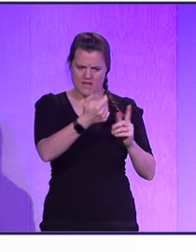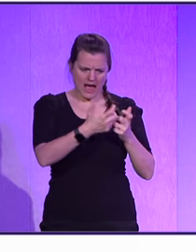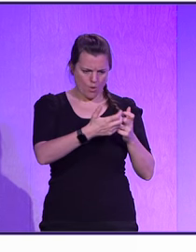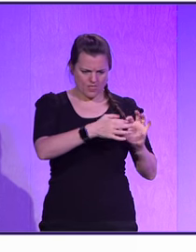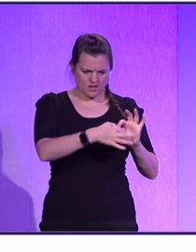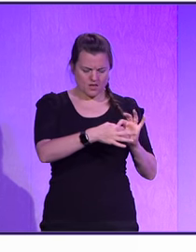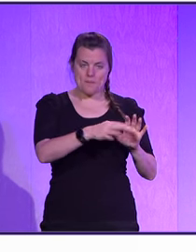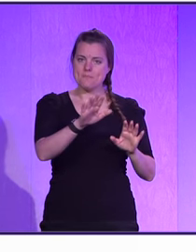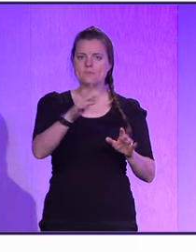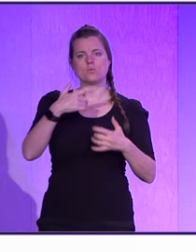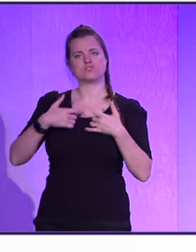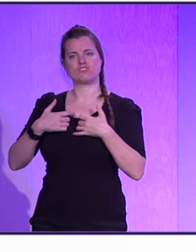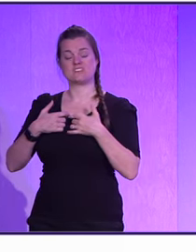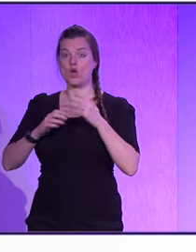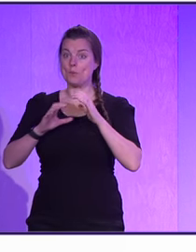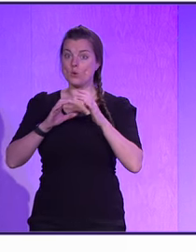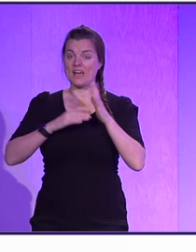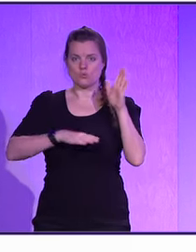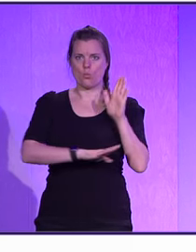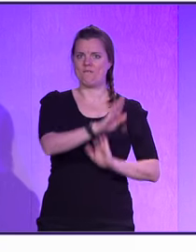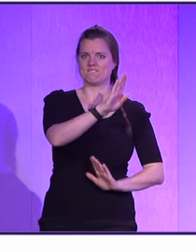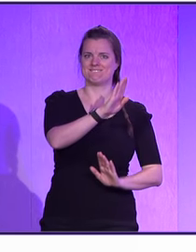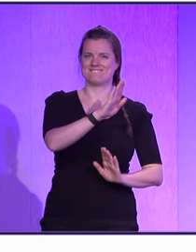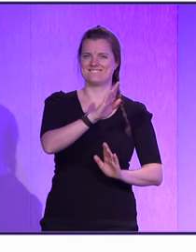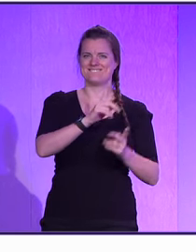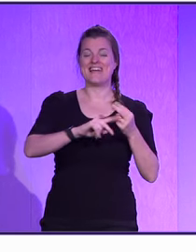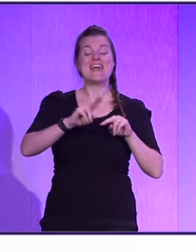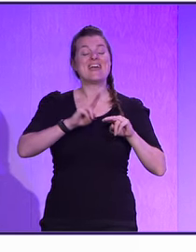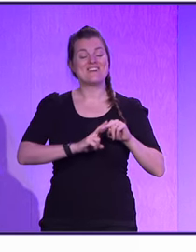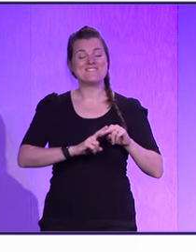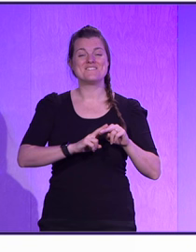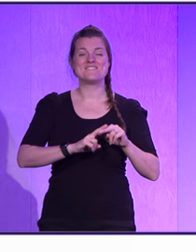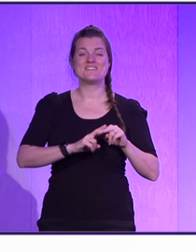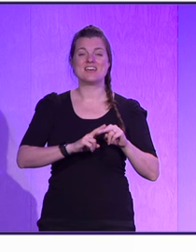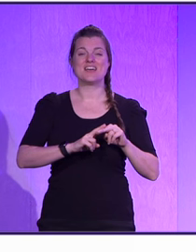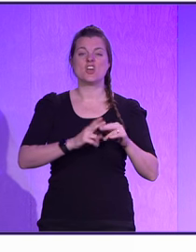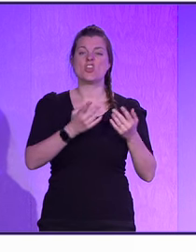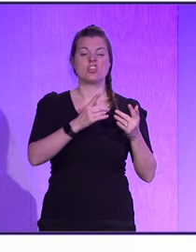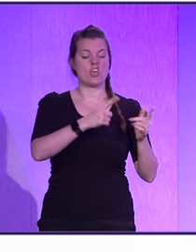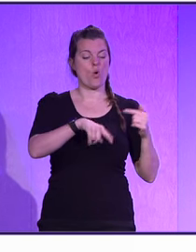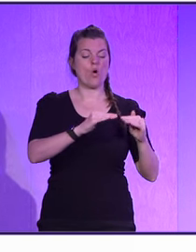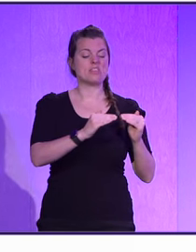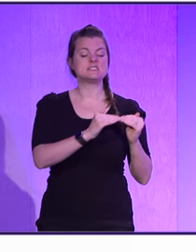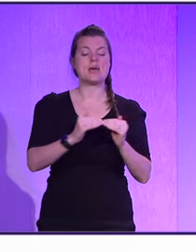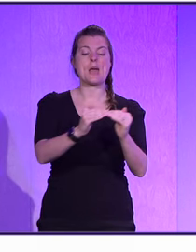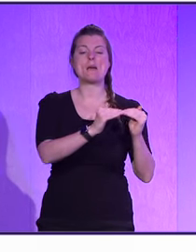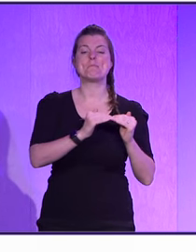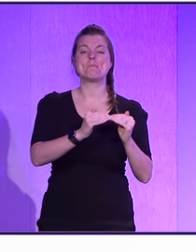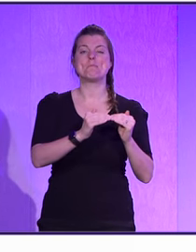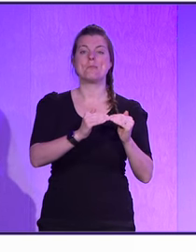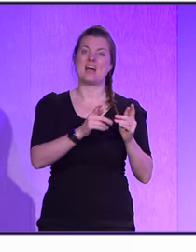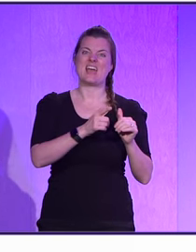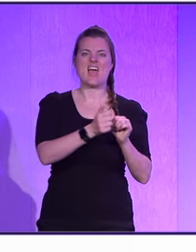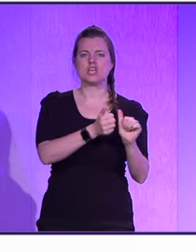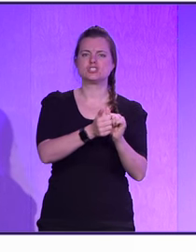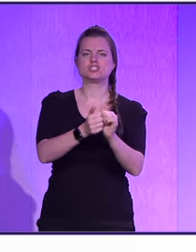What was interesting is that communication and diversity is key. If you use the same agents, they got less results. If you use more